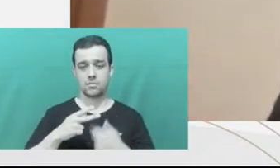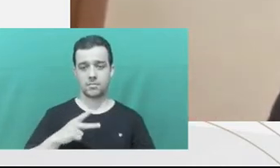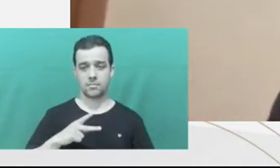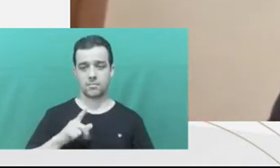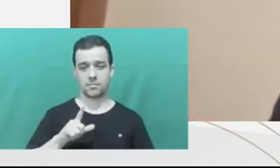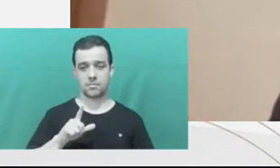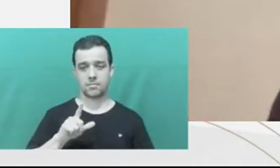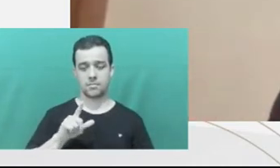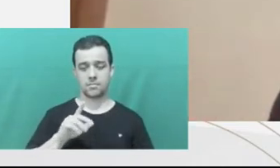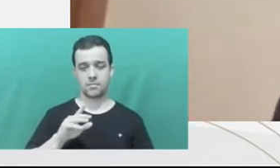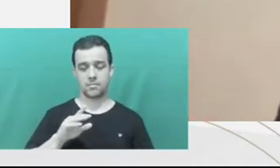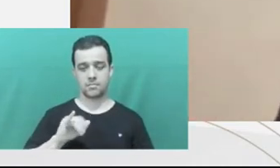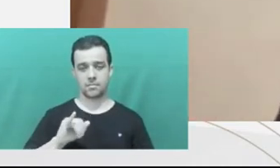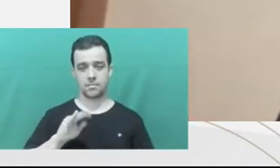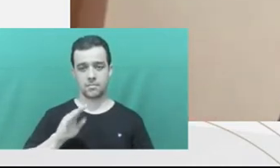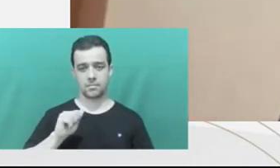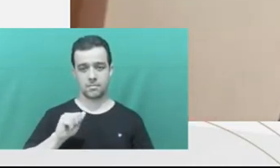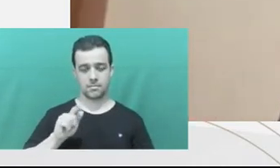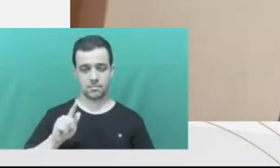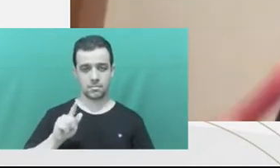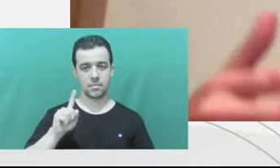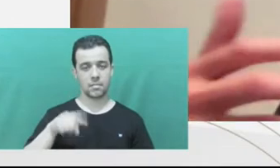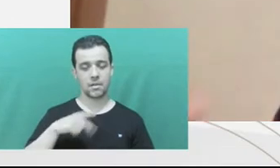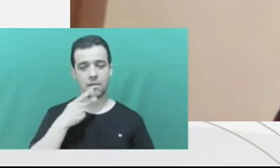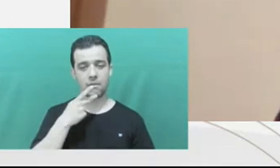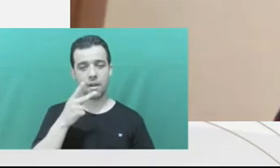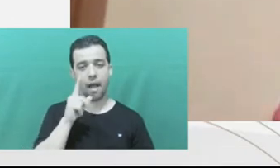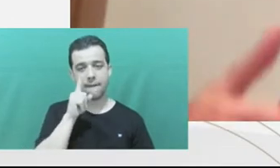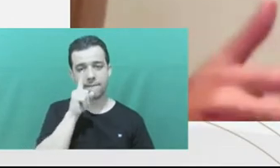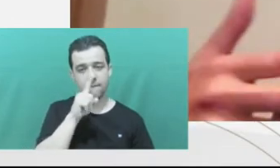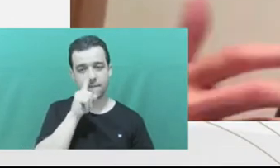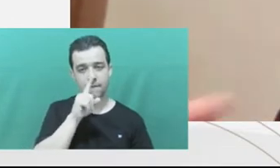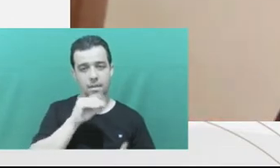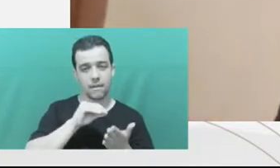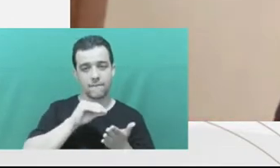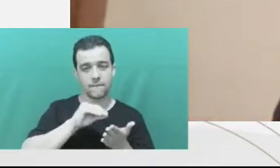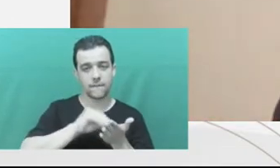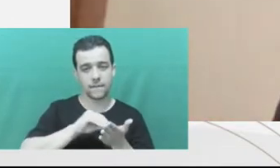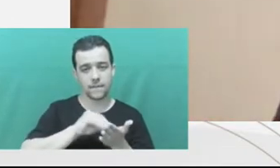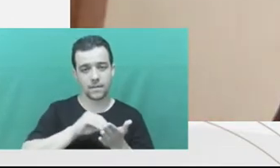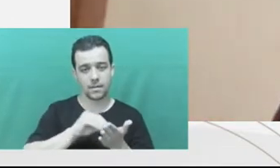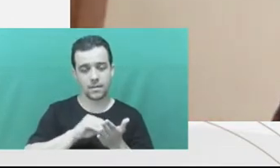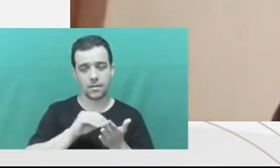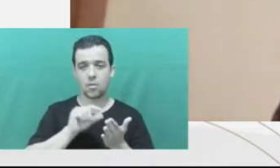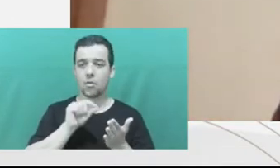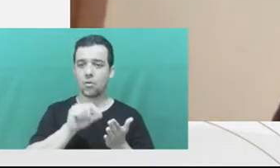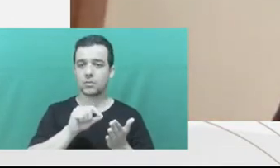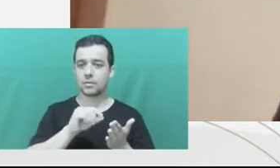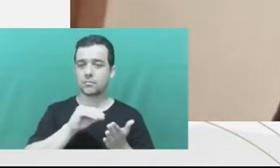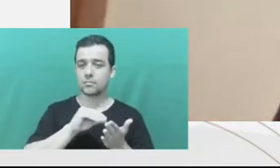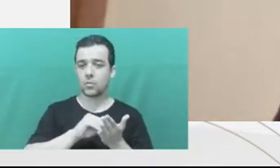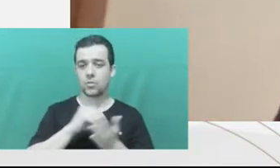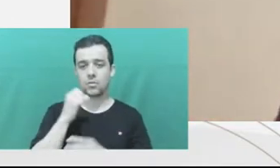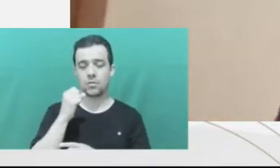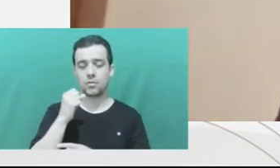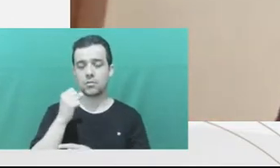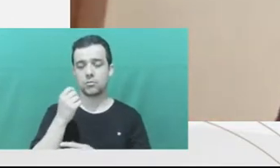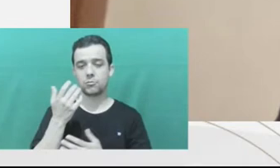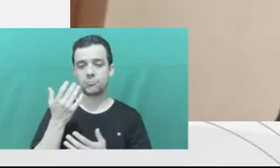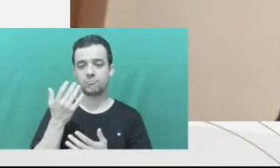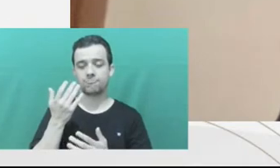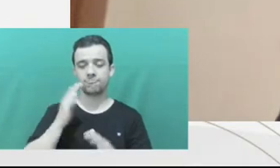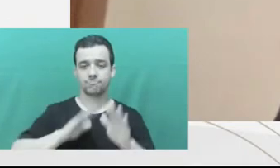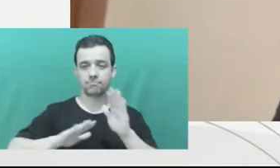using plea bargaining. And talk about a deficit, which is very